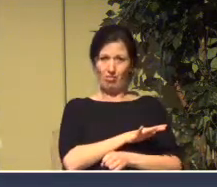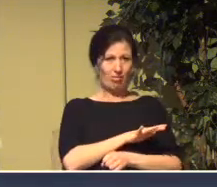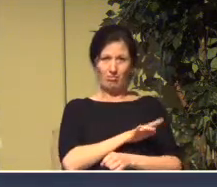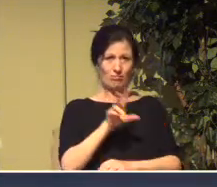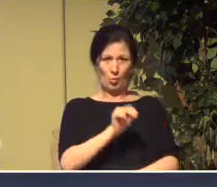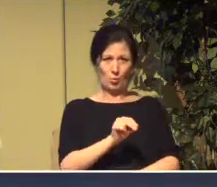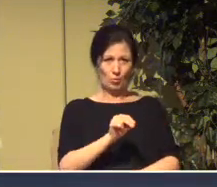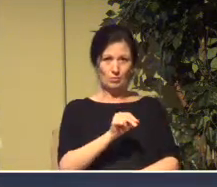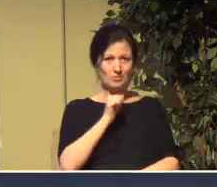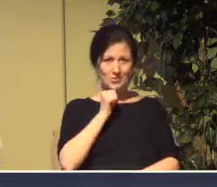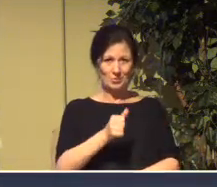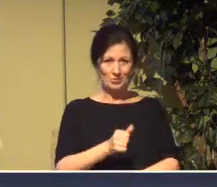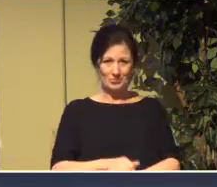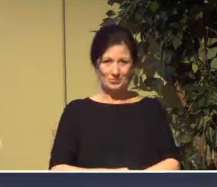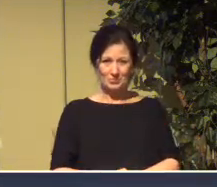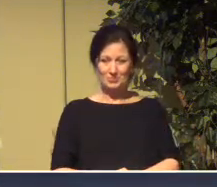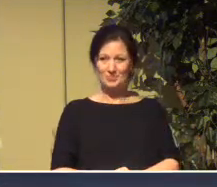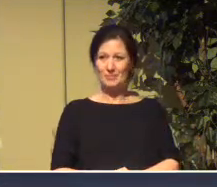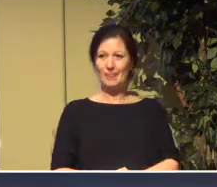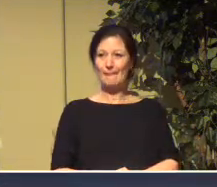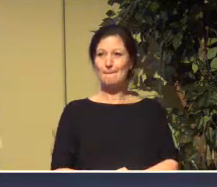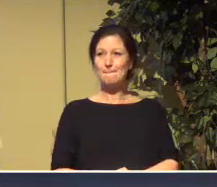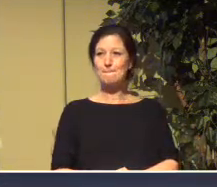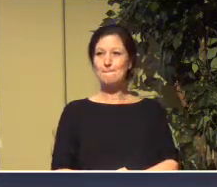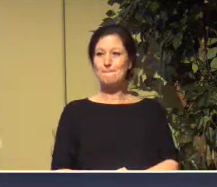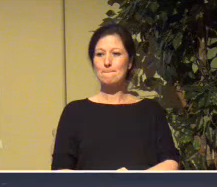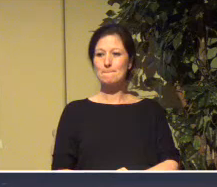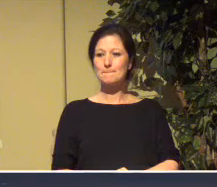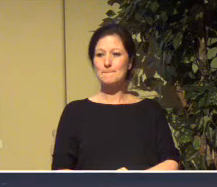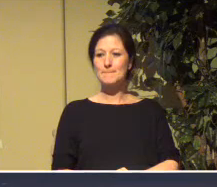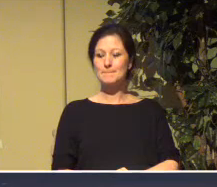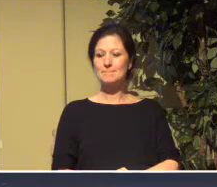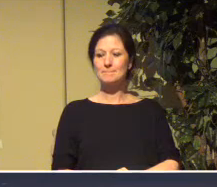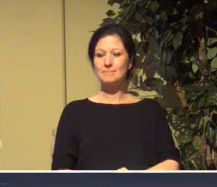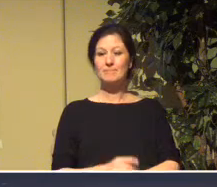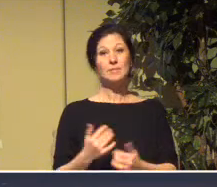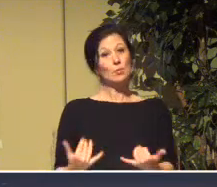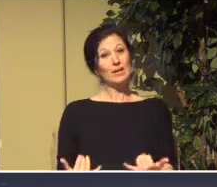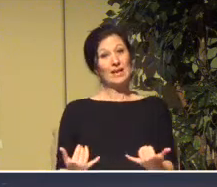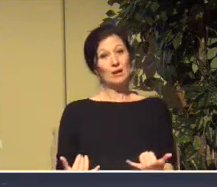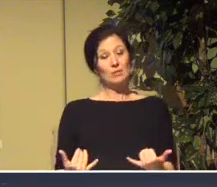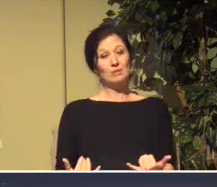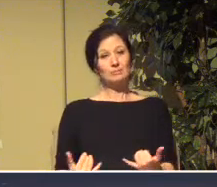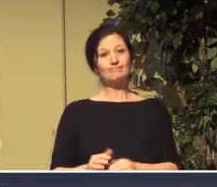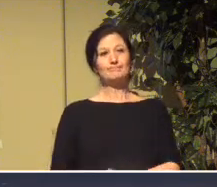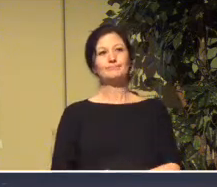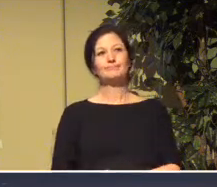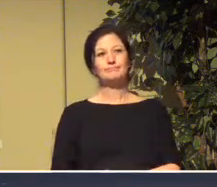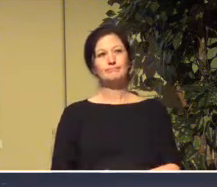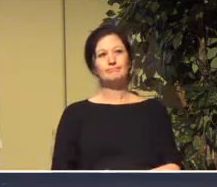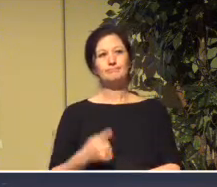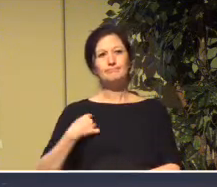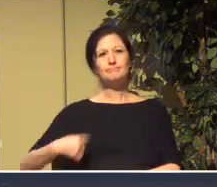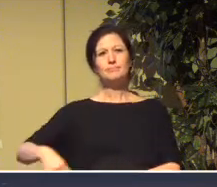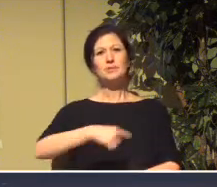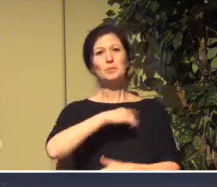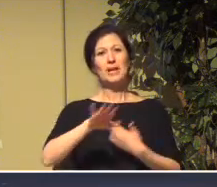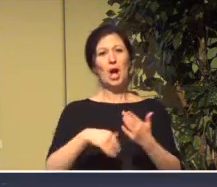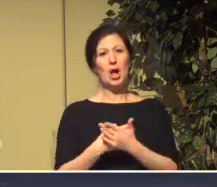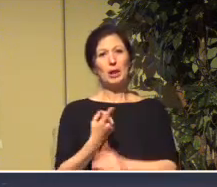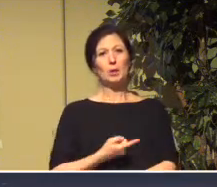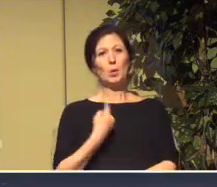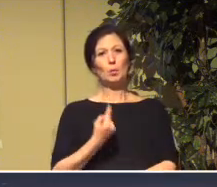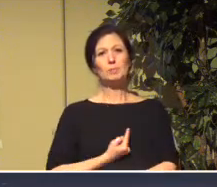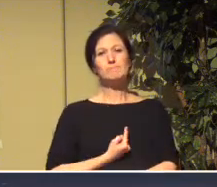Now, what we're doing here in this time of exile is we are trying to figure out how to be